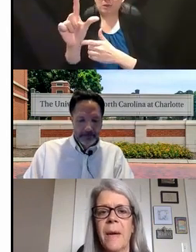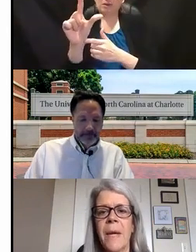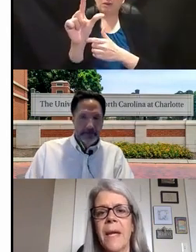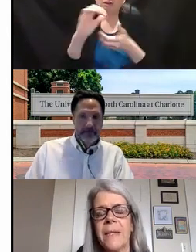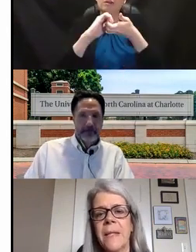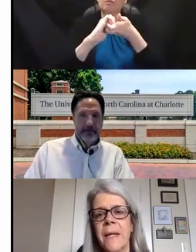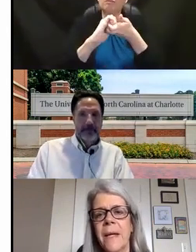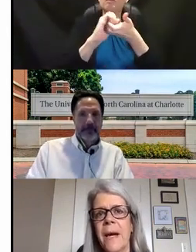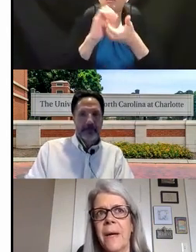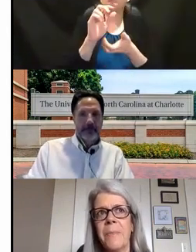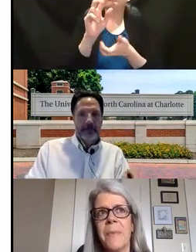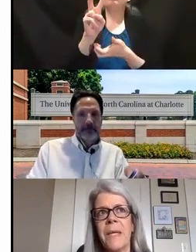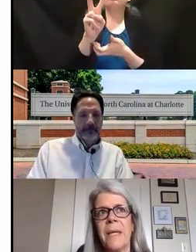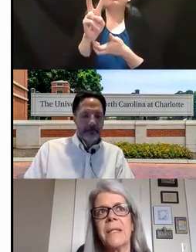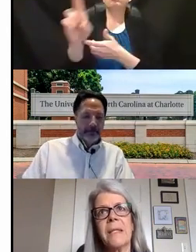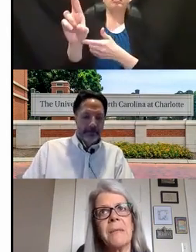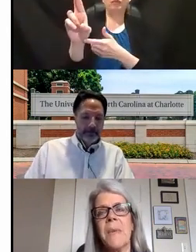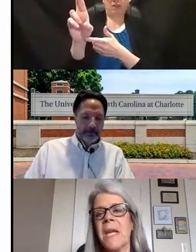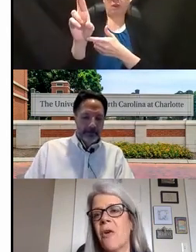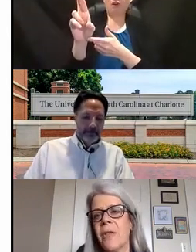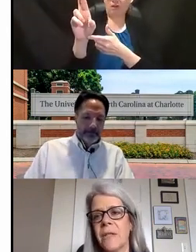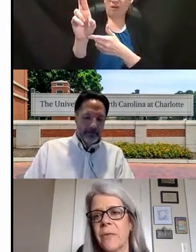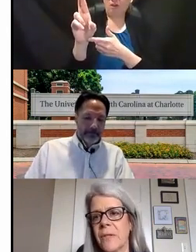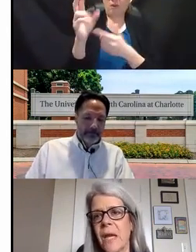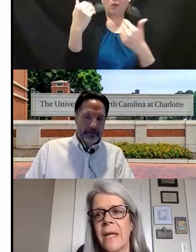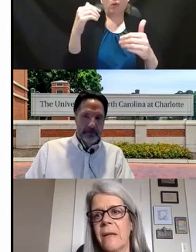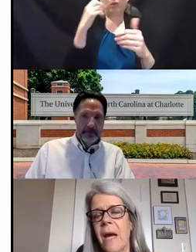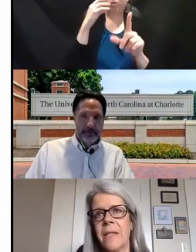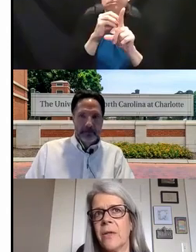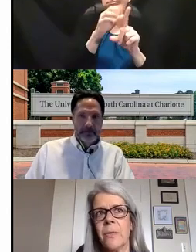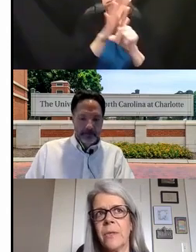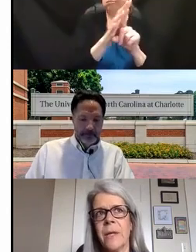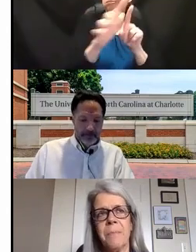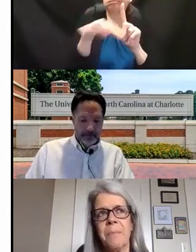Rehab. And it's made all the difference. I